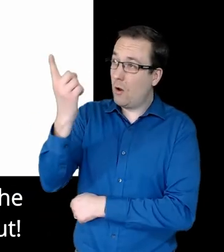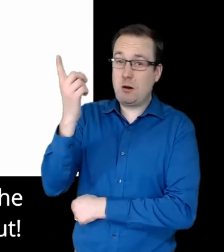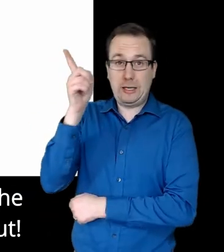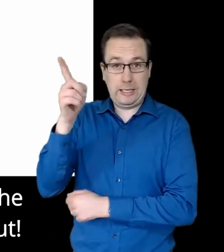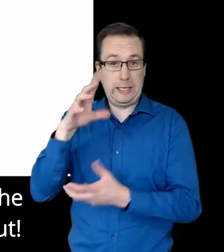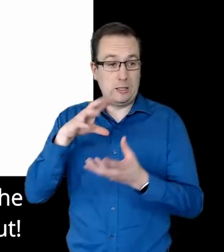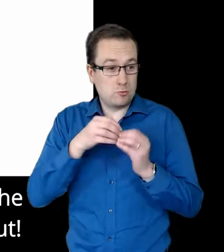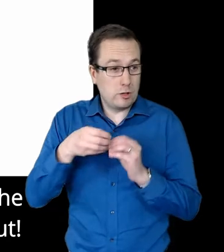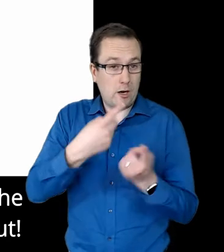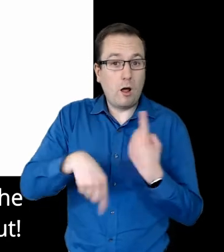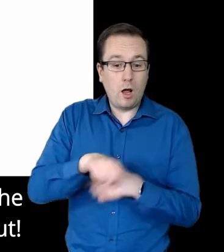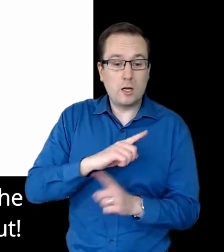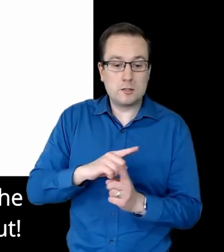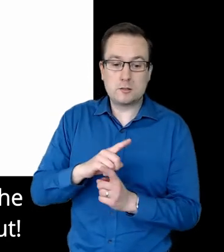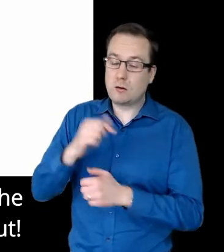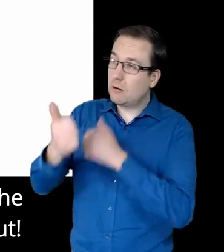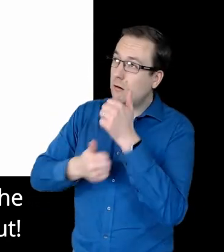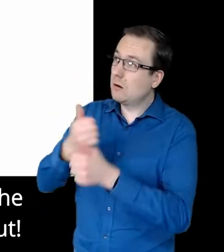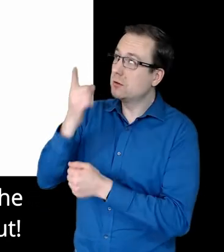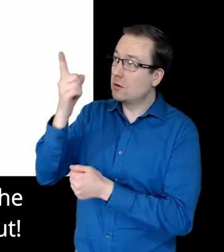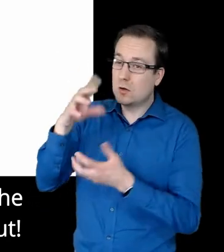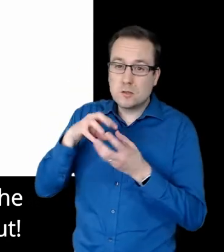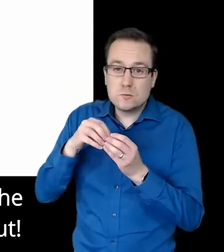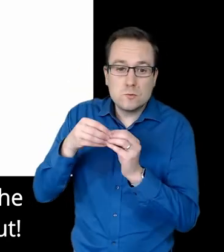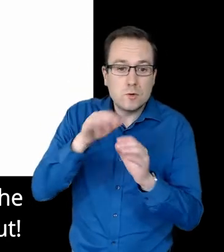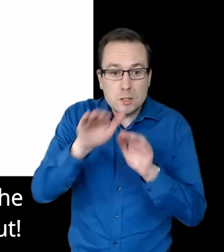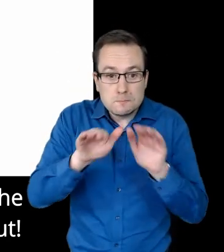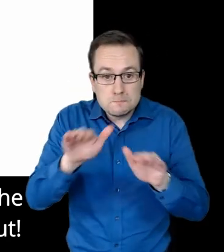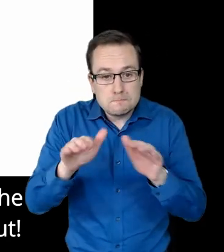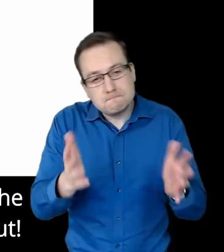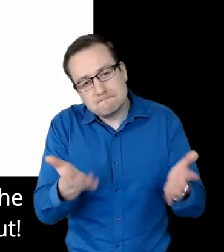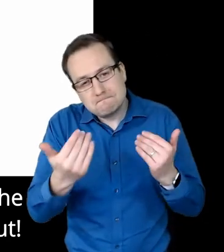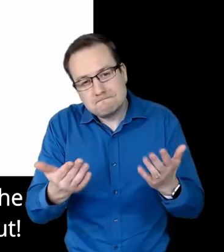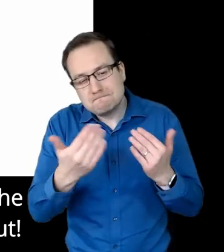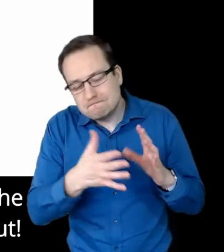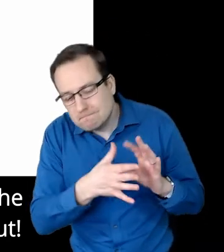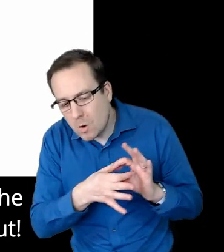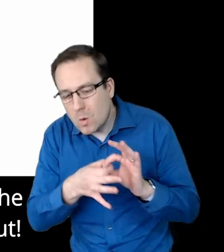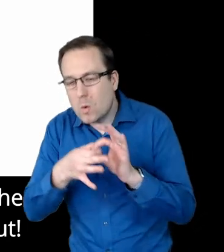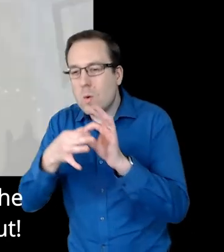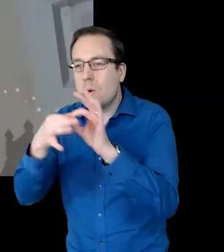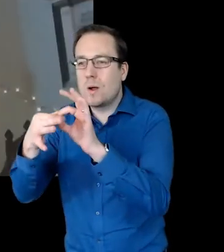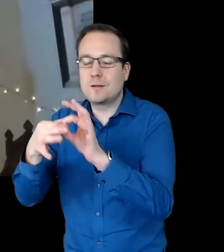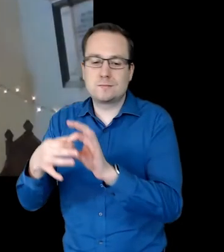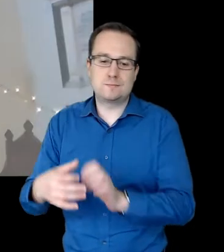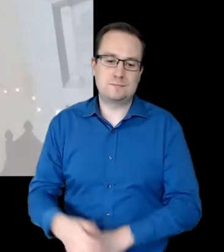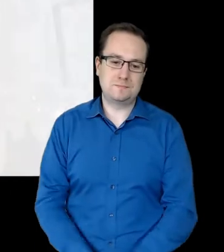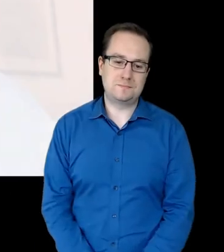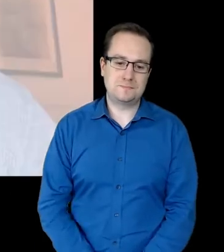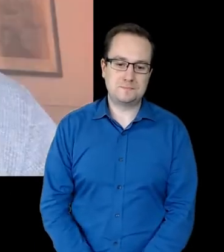us. Blessed be the God who continues to call us further and further out.